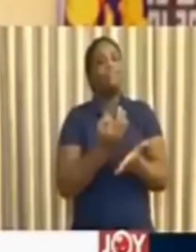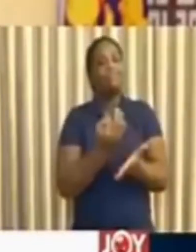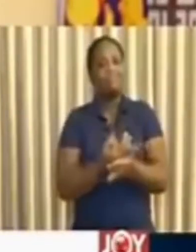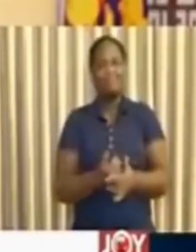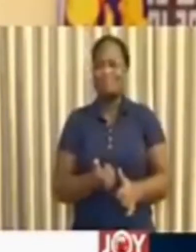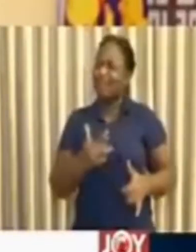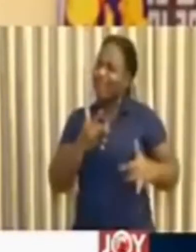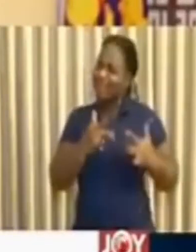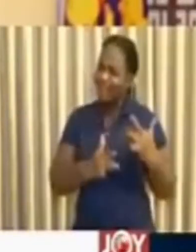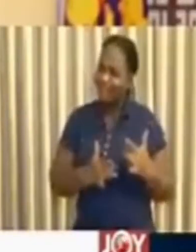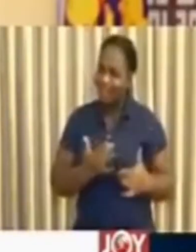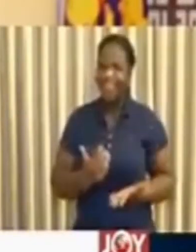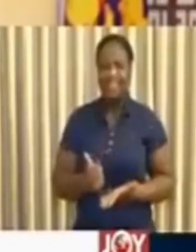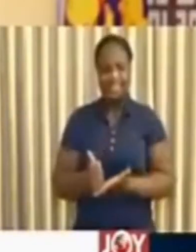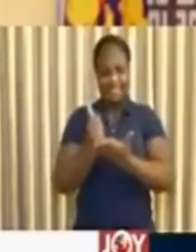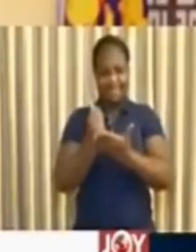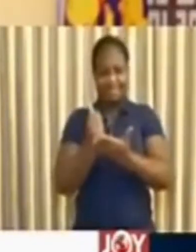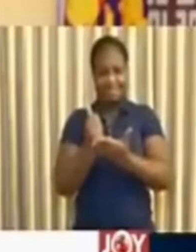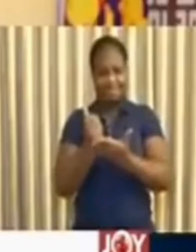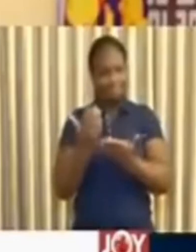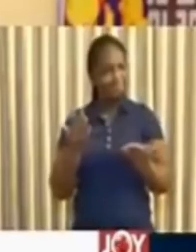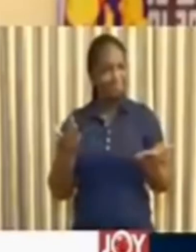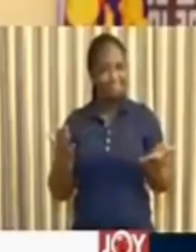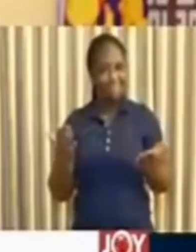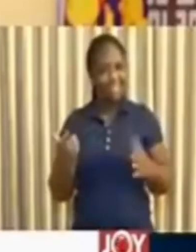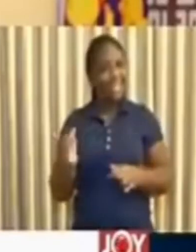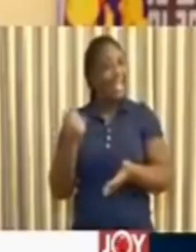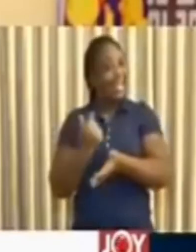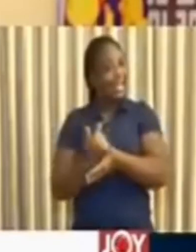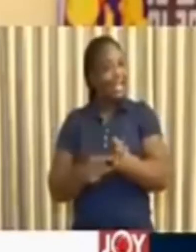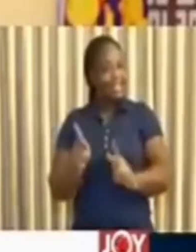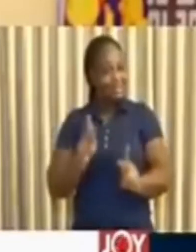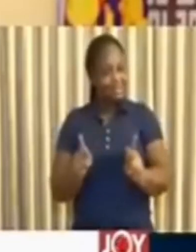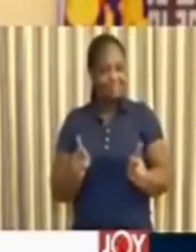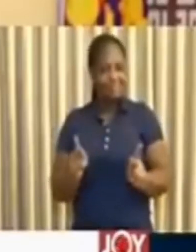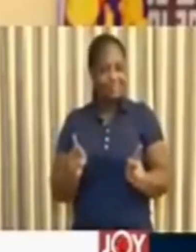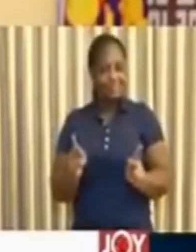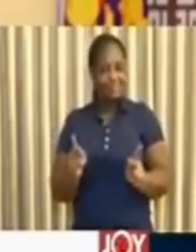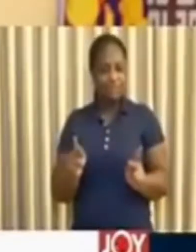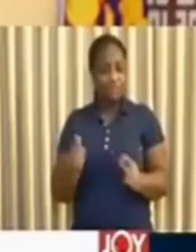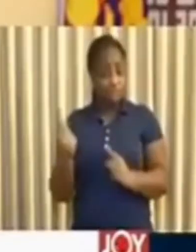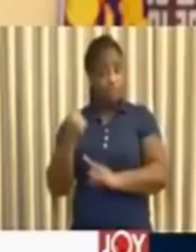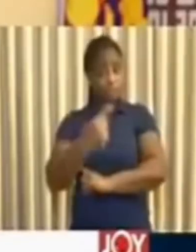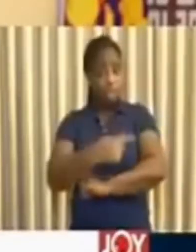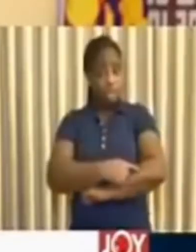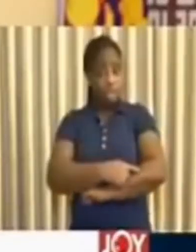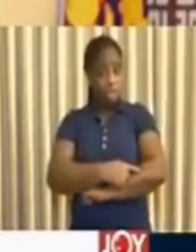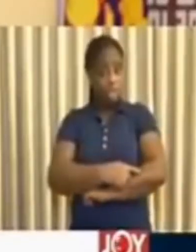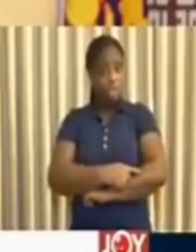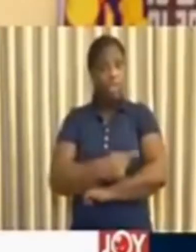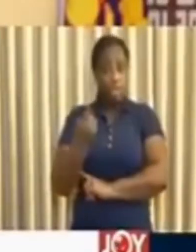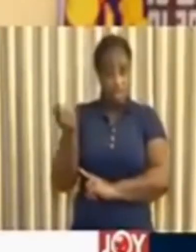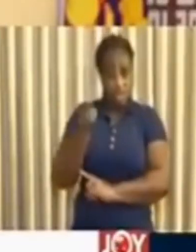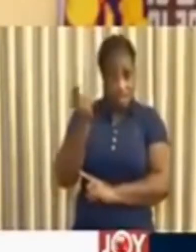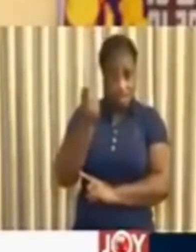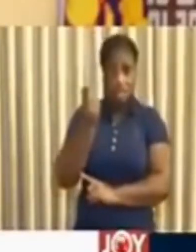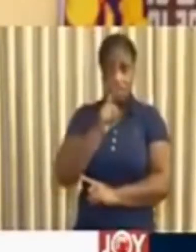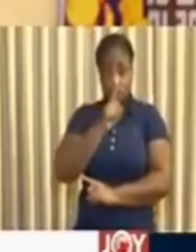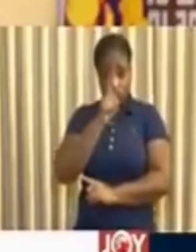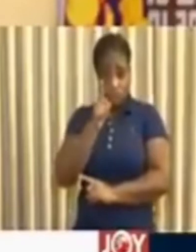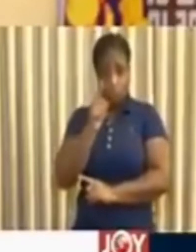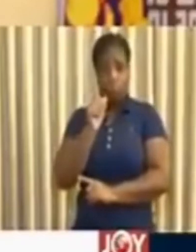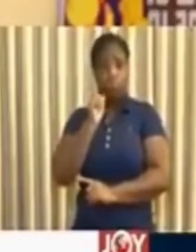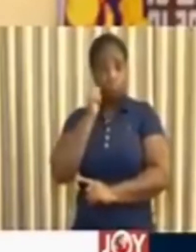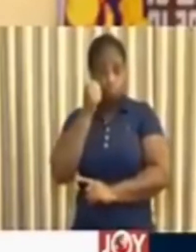their kind gesture. Fellow Ghanaians, today is Maundy Thursday, and